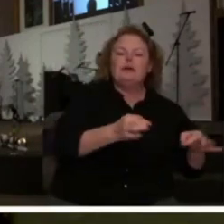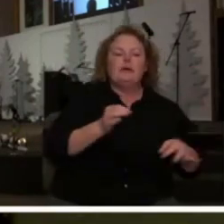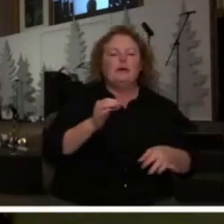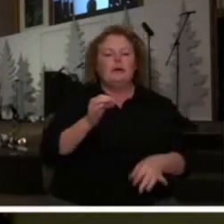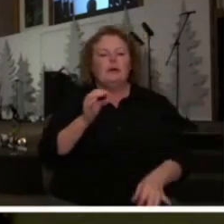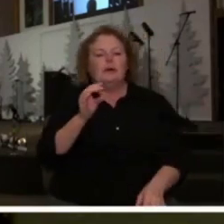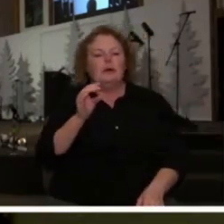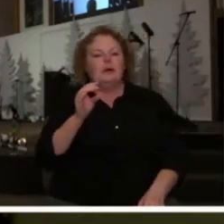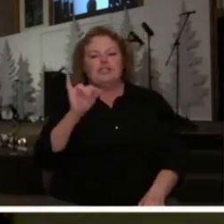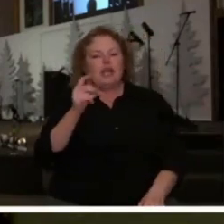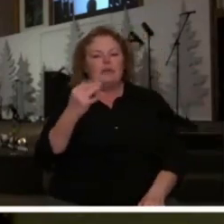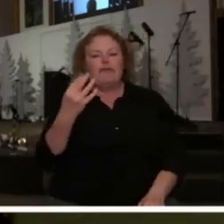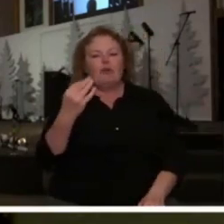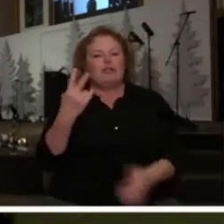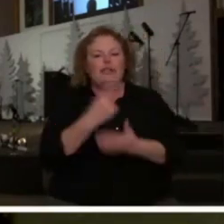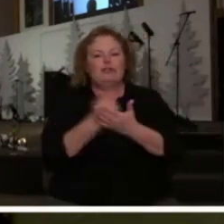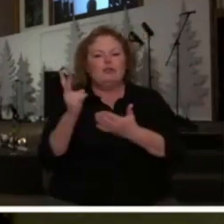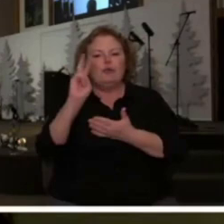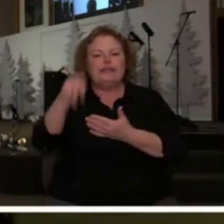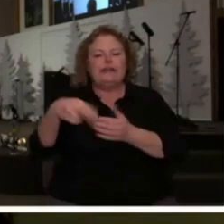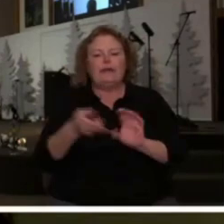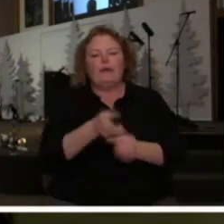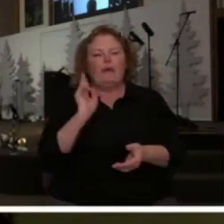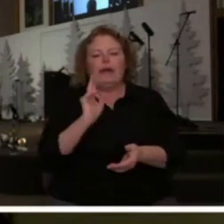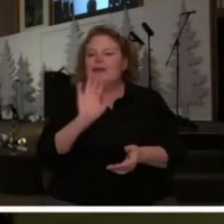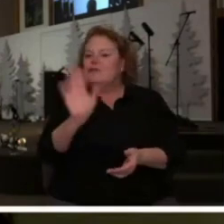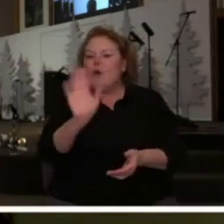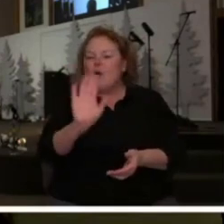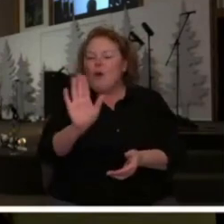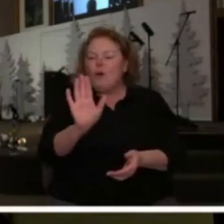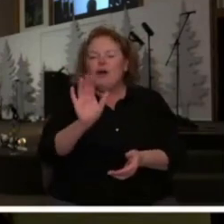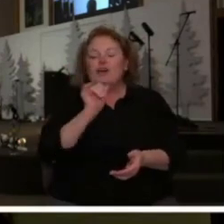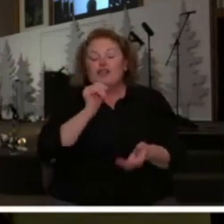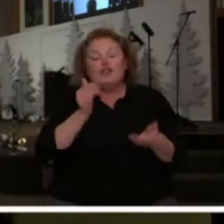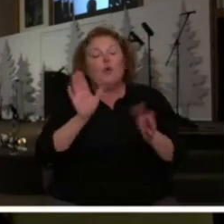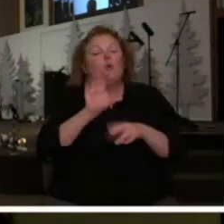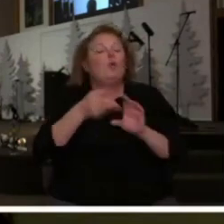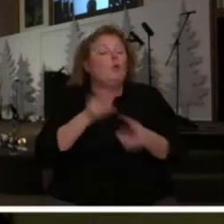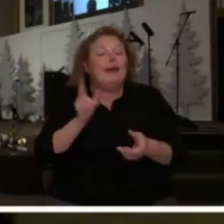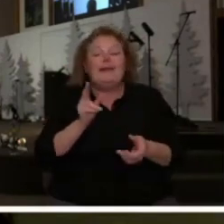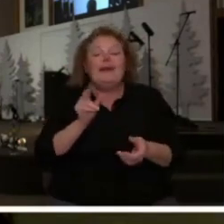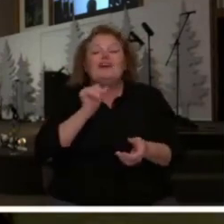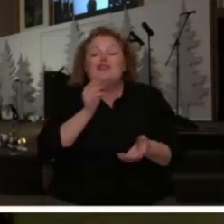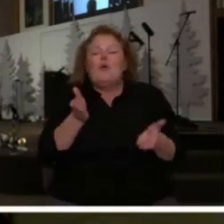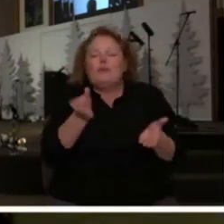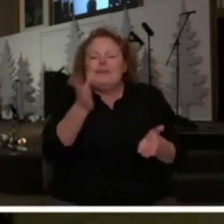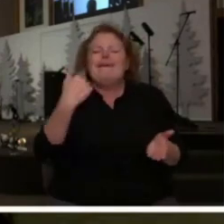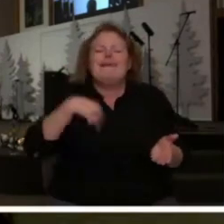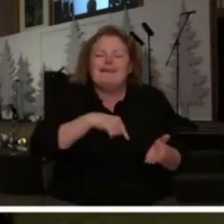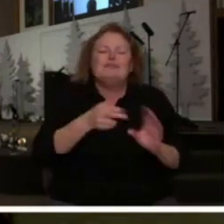and that just struck me Lord don't let your church quit don't let us quit